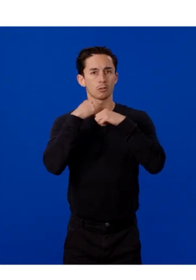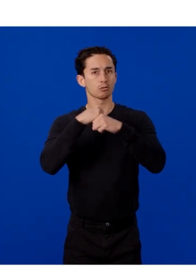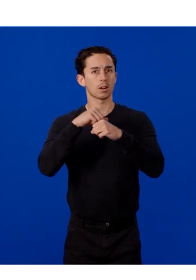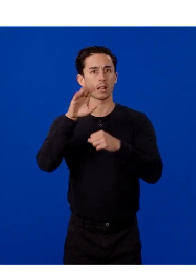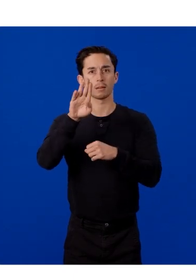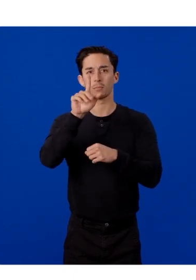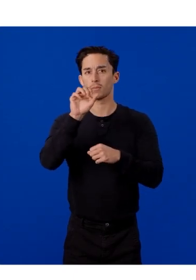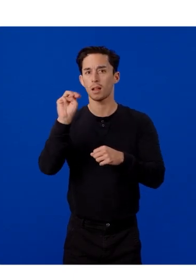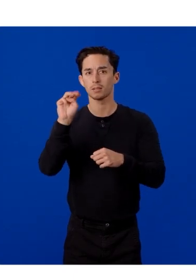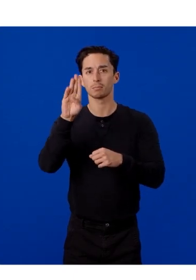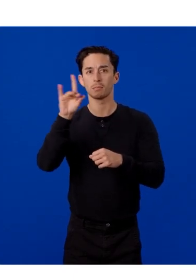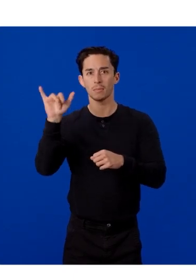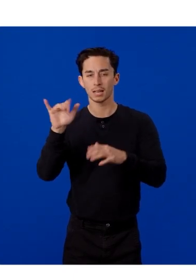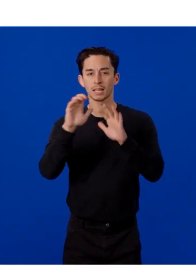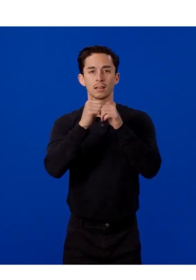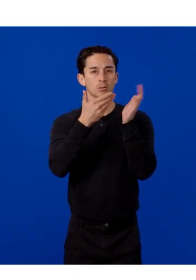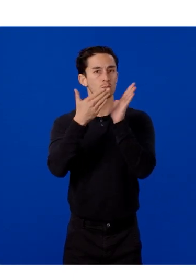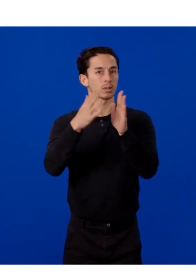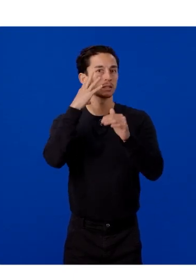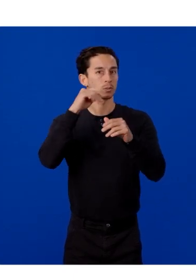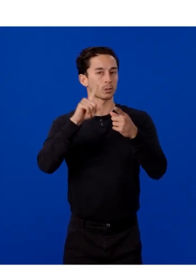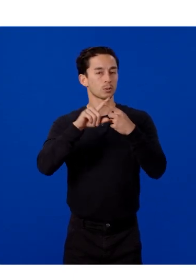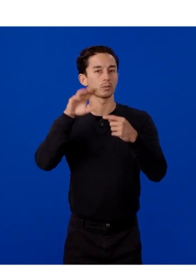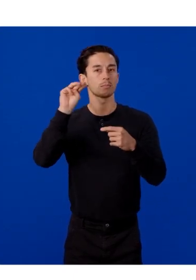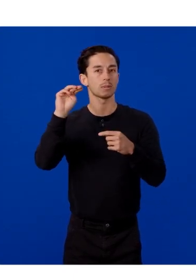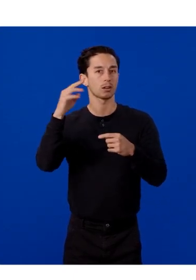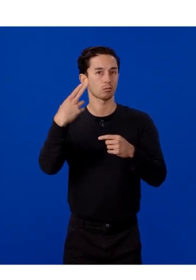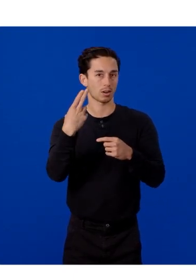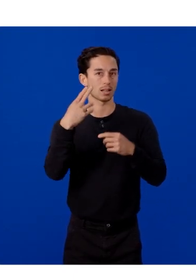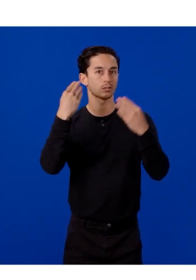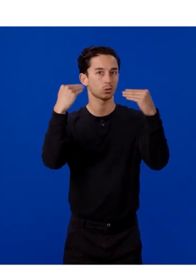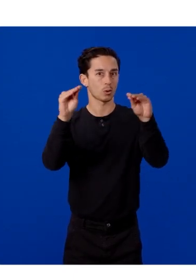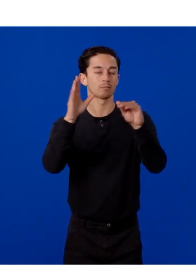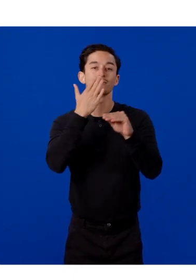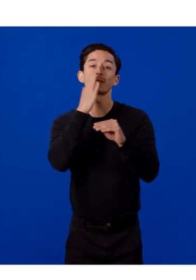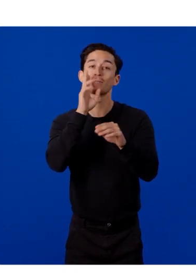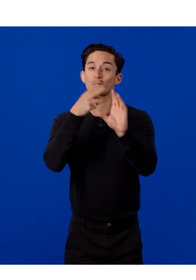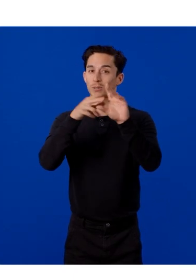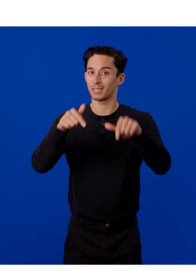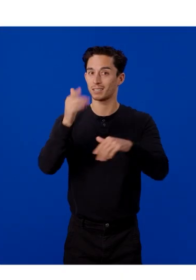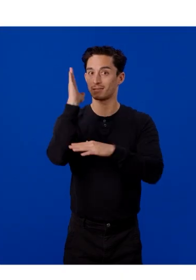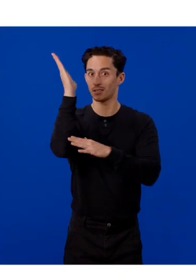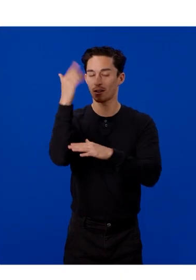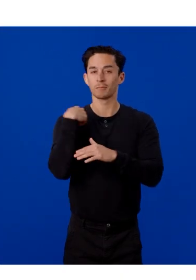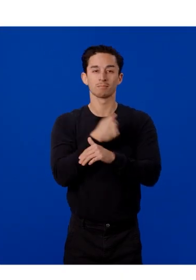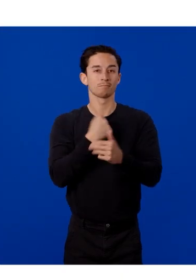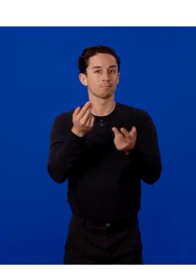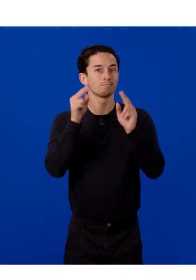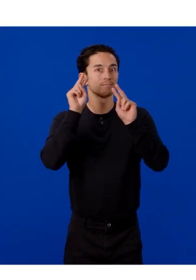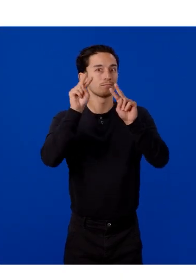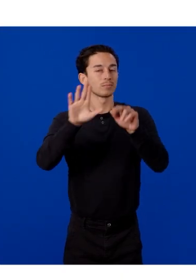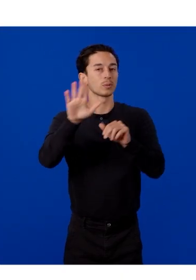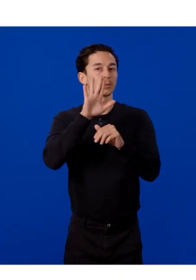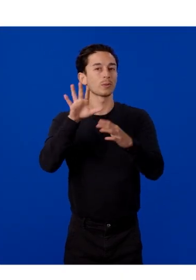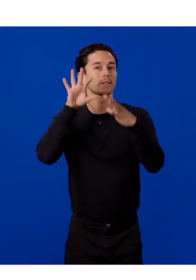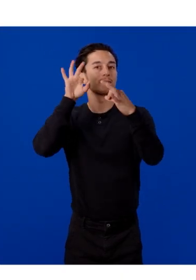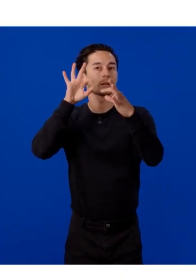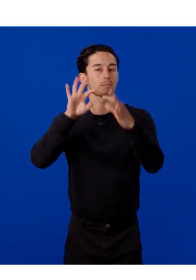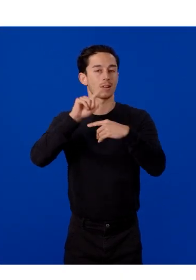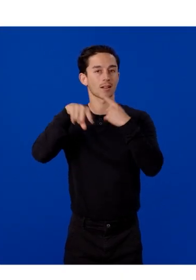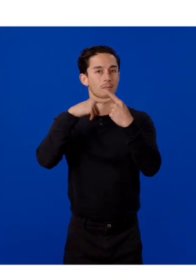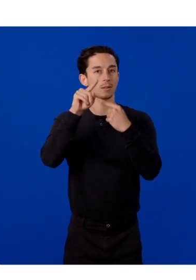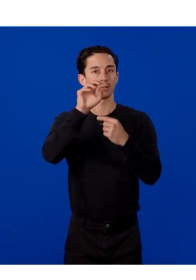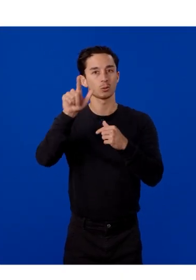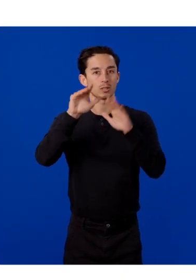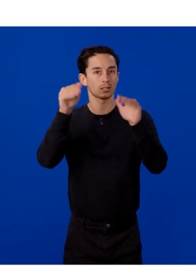and how to bring this experience to the MetaHorizon store. Thank you for joining us for this session. And we are looking forward to your feedback on our tools